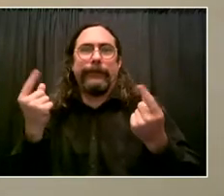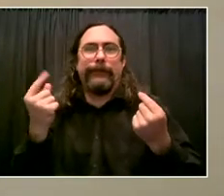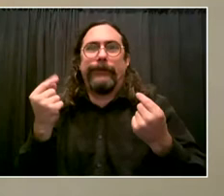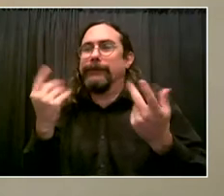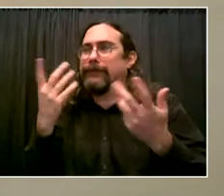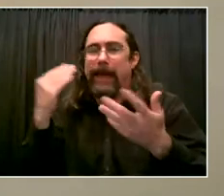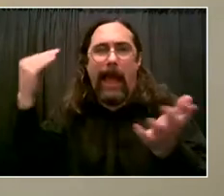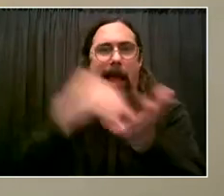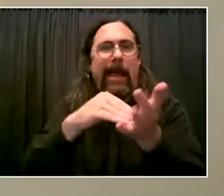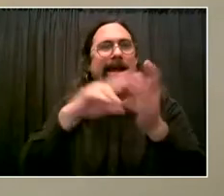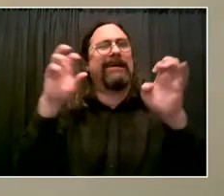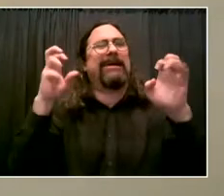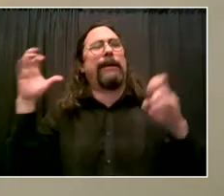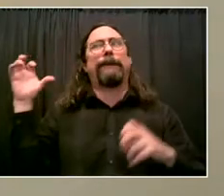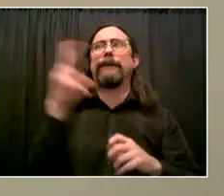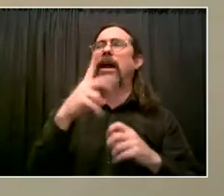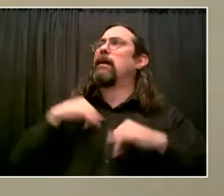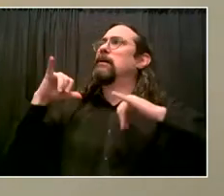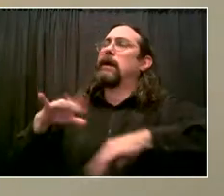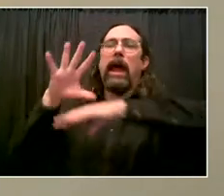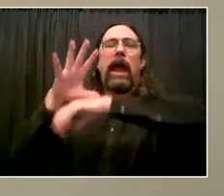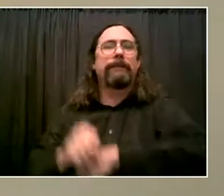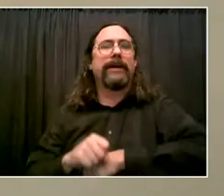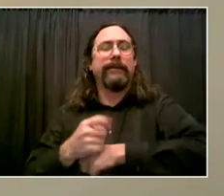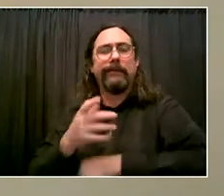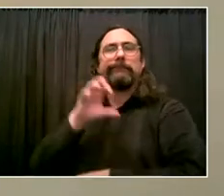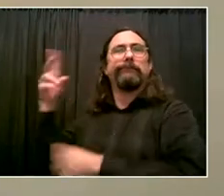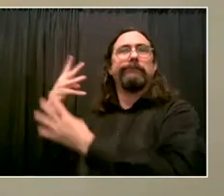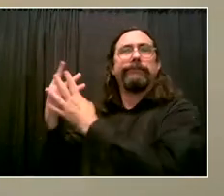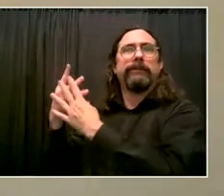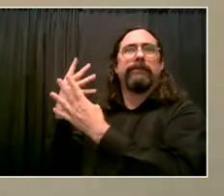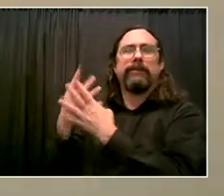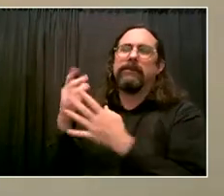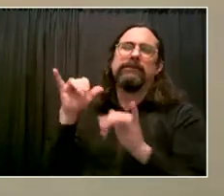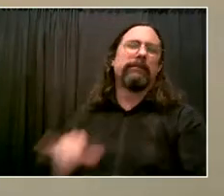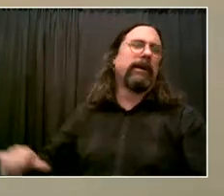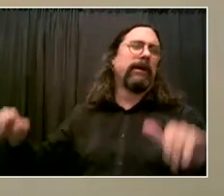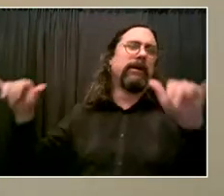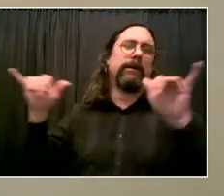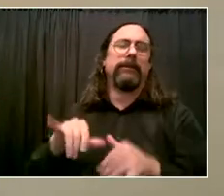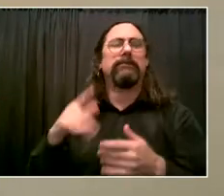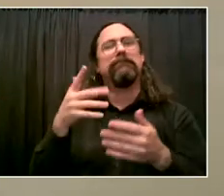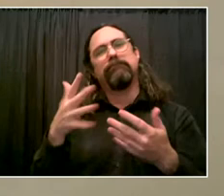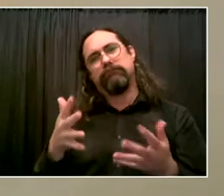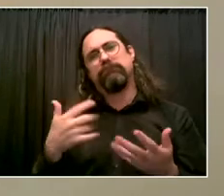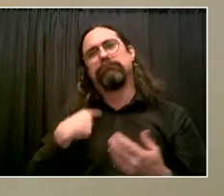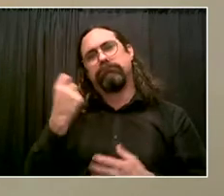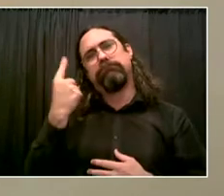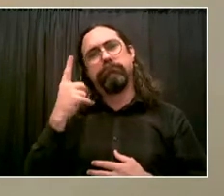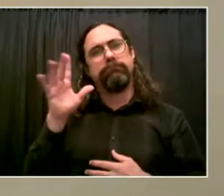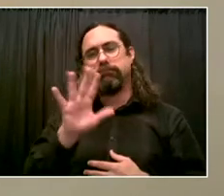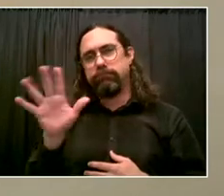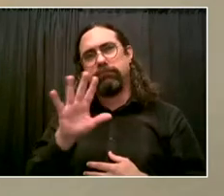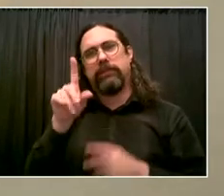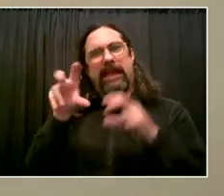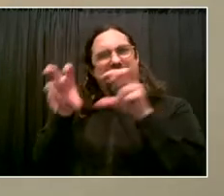way ahead of the curve in providing these services. But understanding the thousands of people that are released yearly,